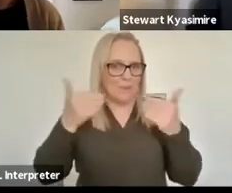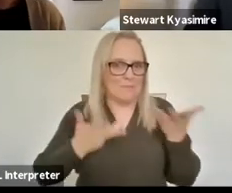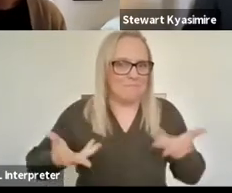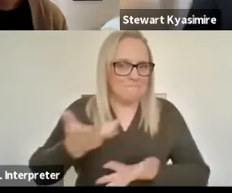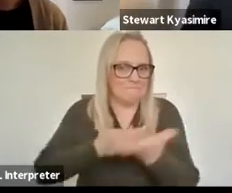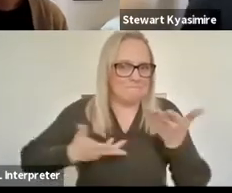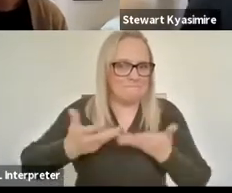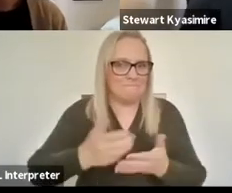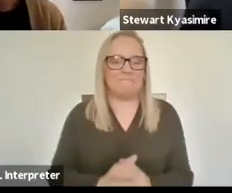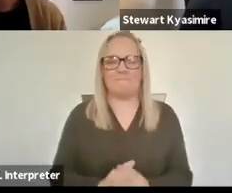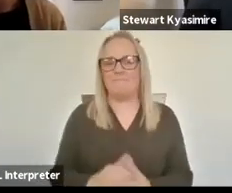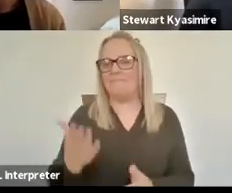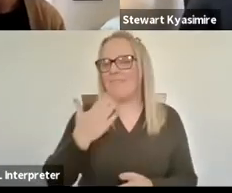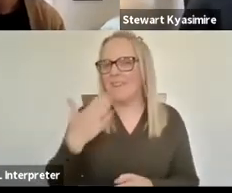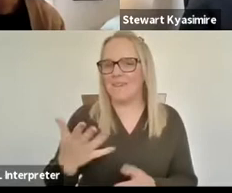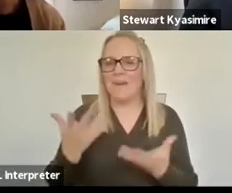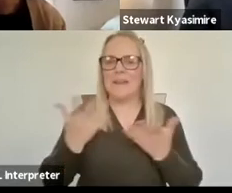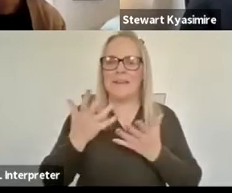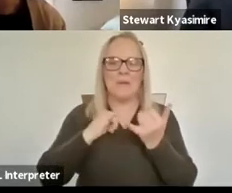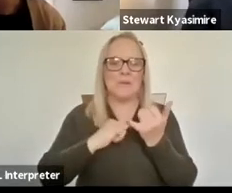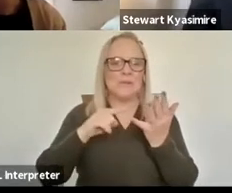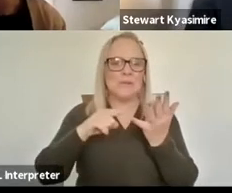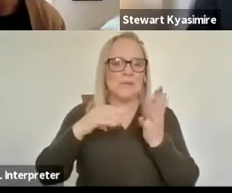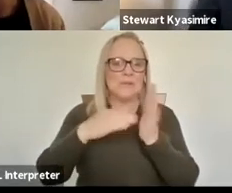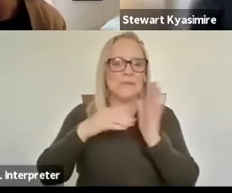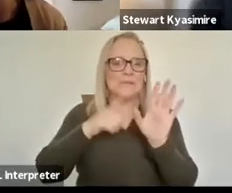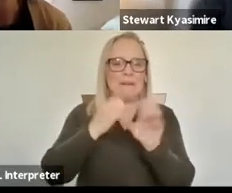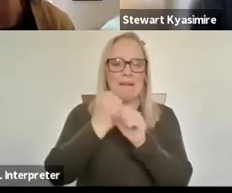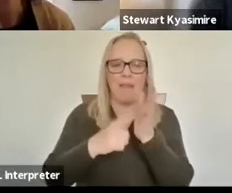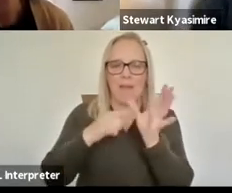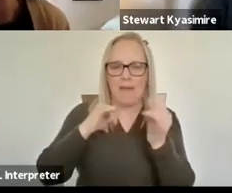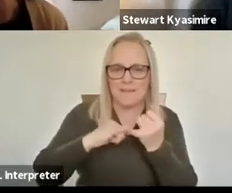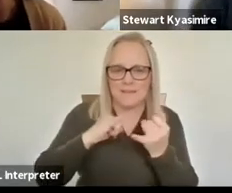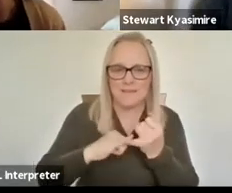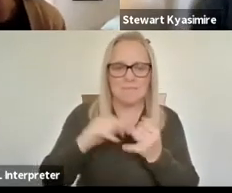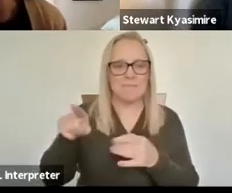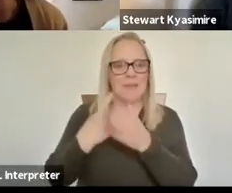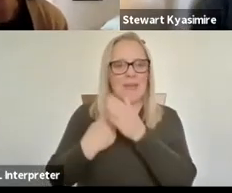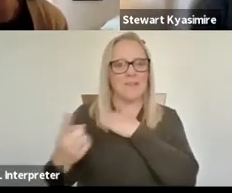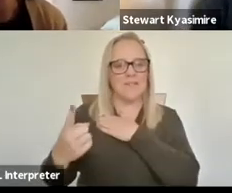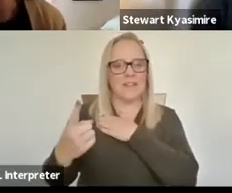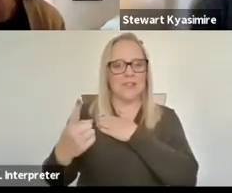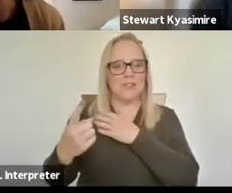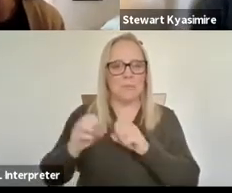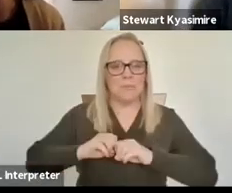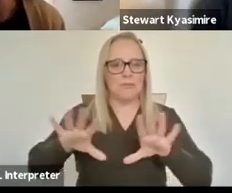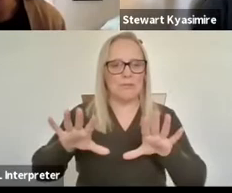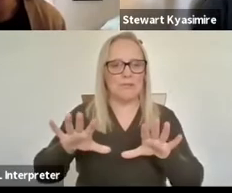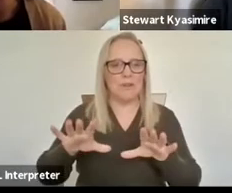Thank you. So moving on to Susie. Susie Glass, who's an independent producer and cultural consultant.